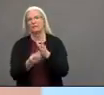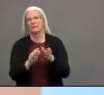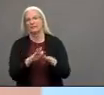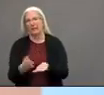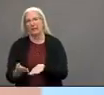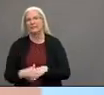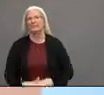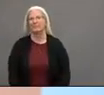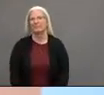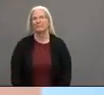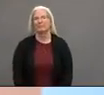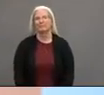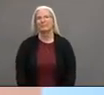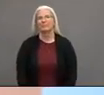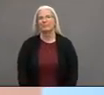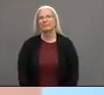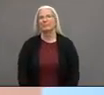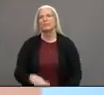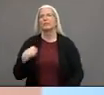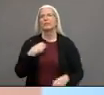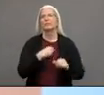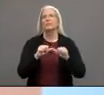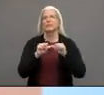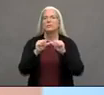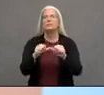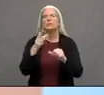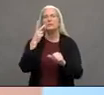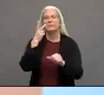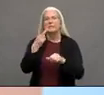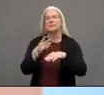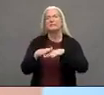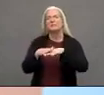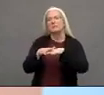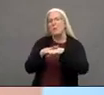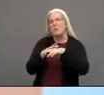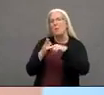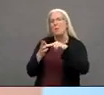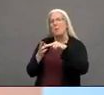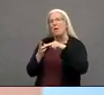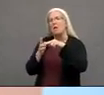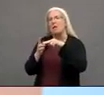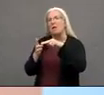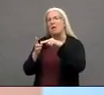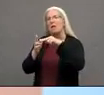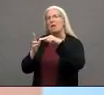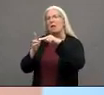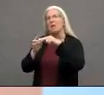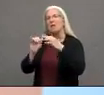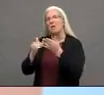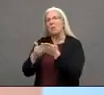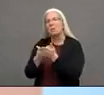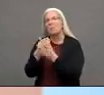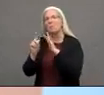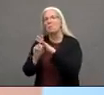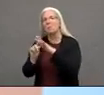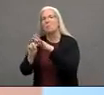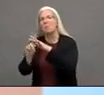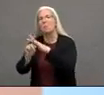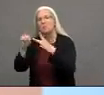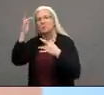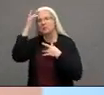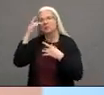County we continue to see a slow increase in the number of cases as this as is to be expected during the shelter-in-place order